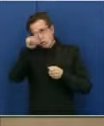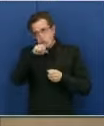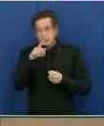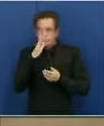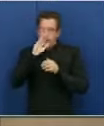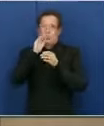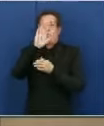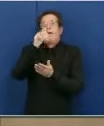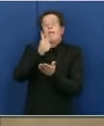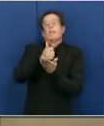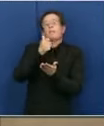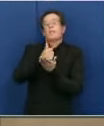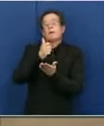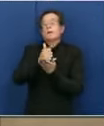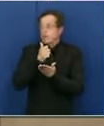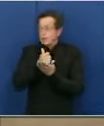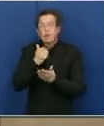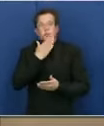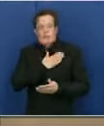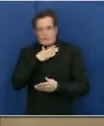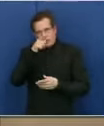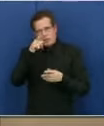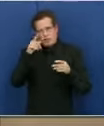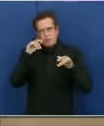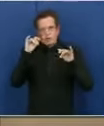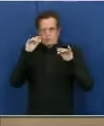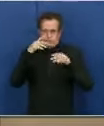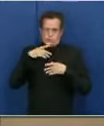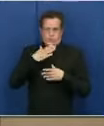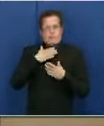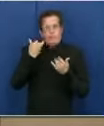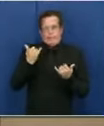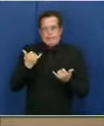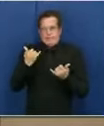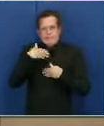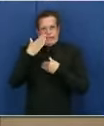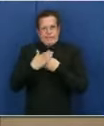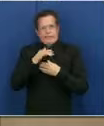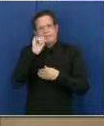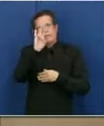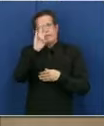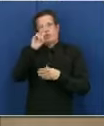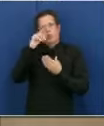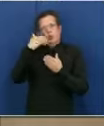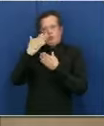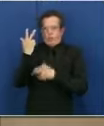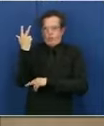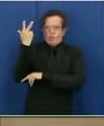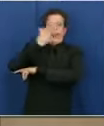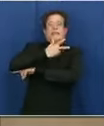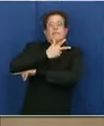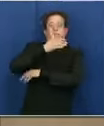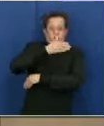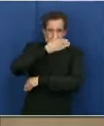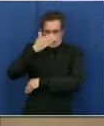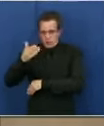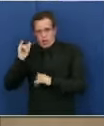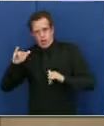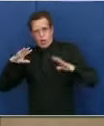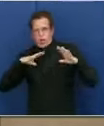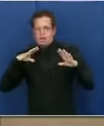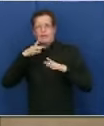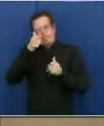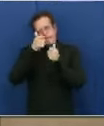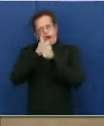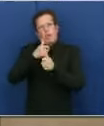plead with the public to please come together, especially over the next 72 hours in the New Year's holiday, to please follow the